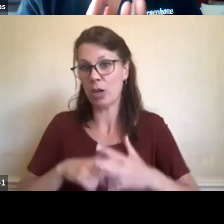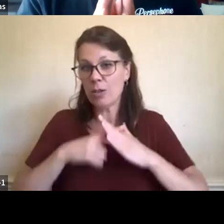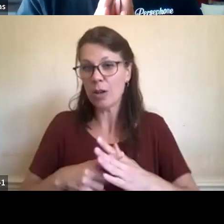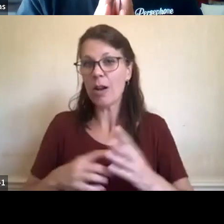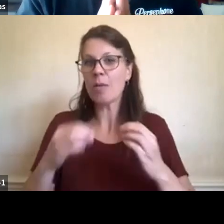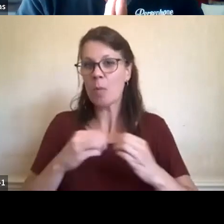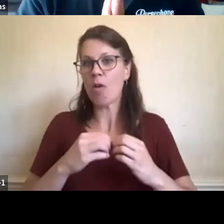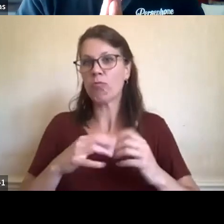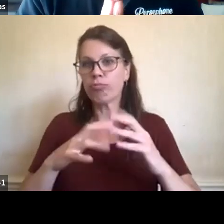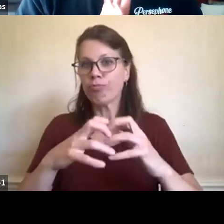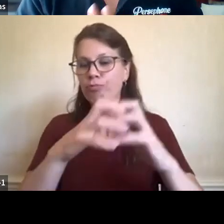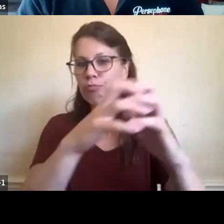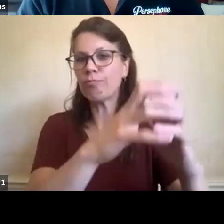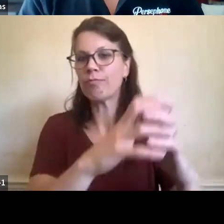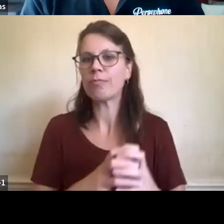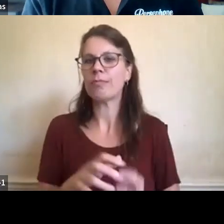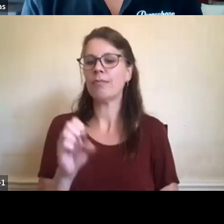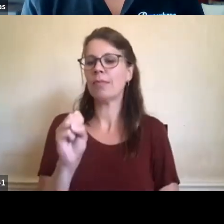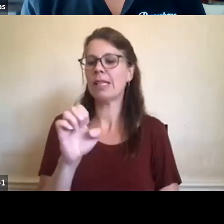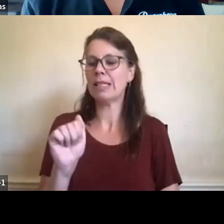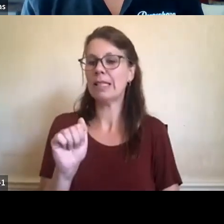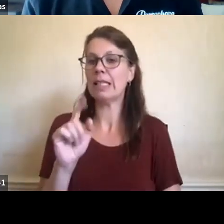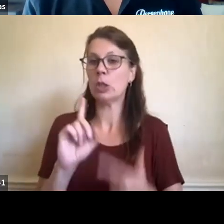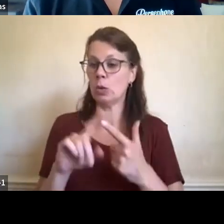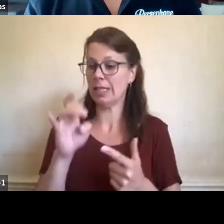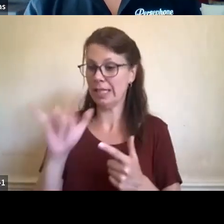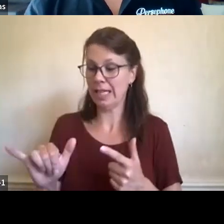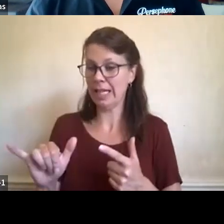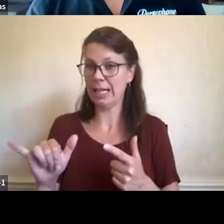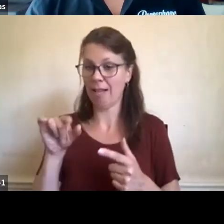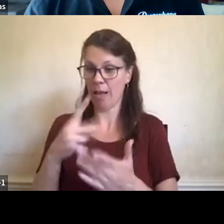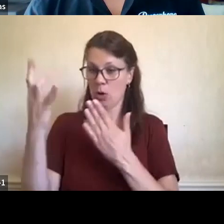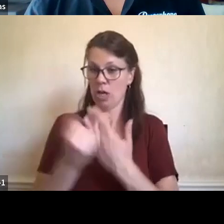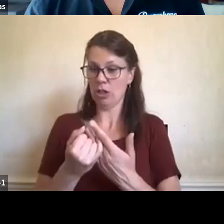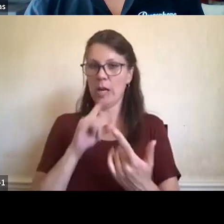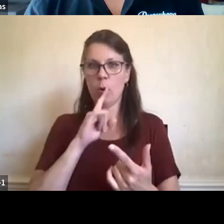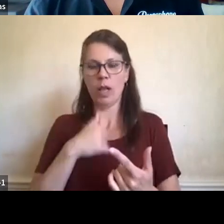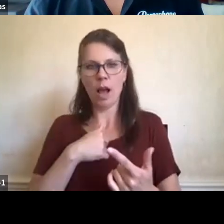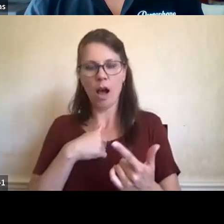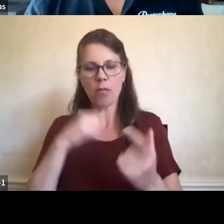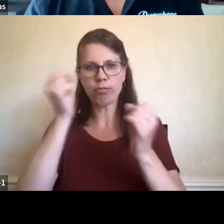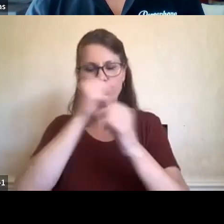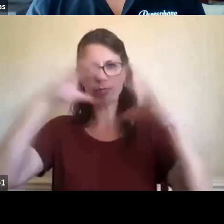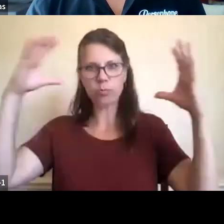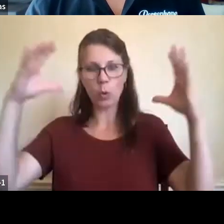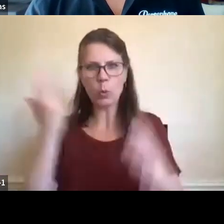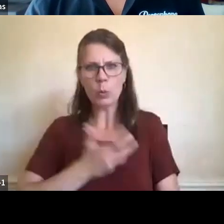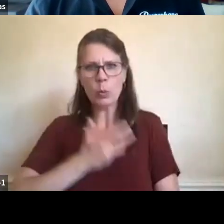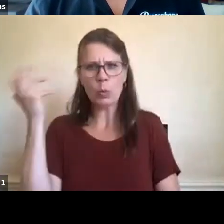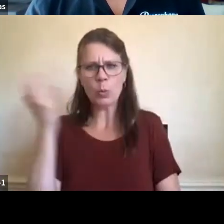You know, Cedar City has really kind of opened up my eyes. And, you know, I want to thank Angela and the teams